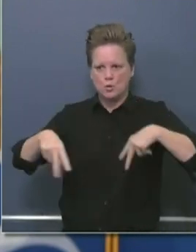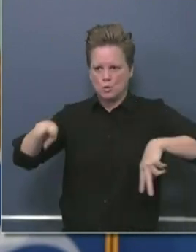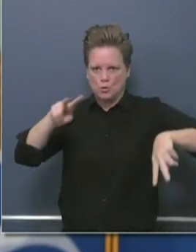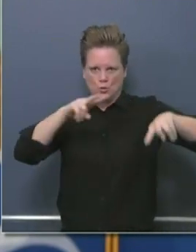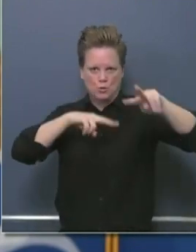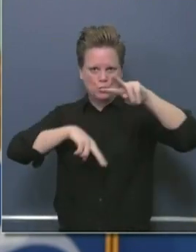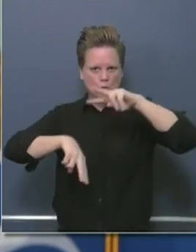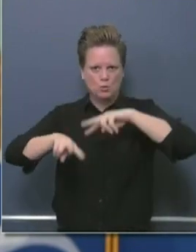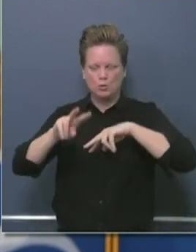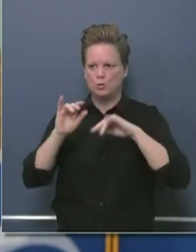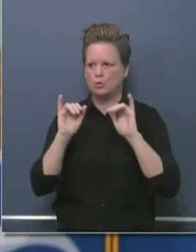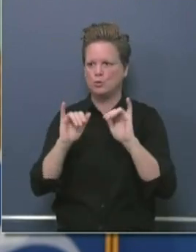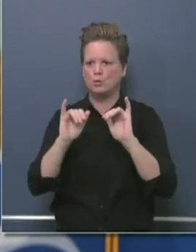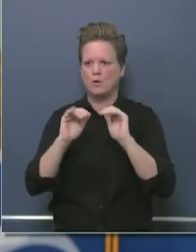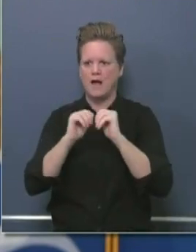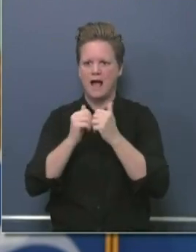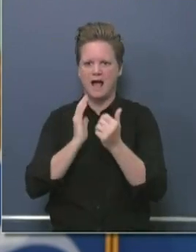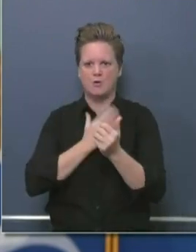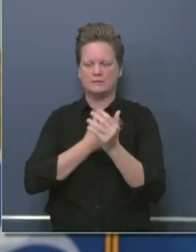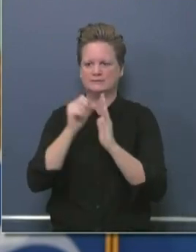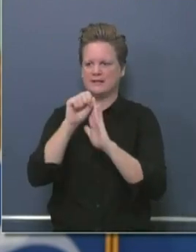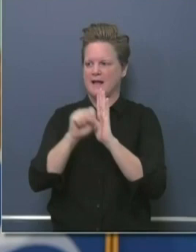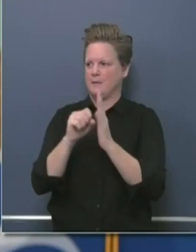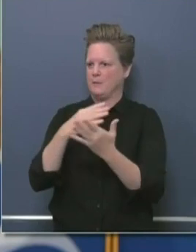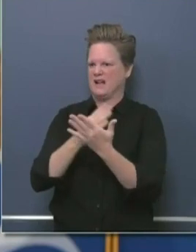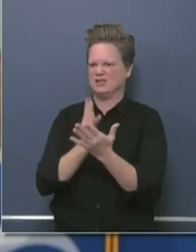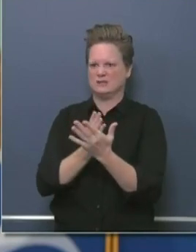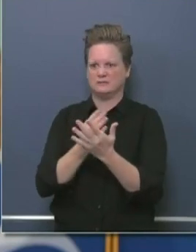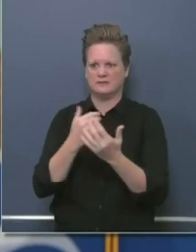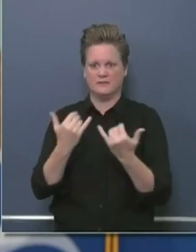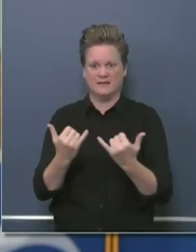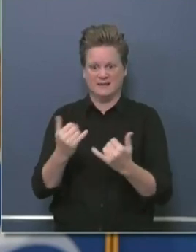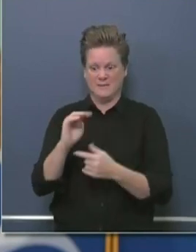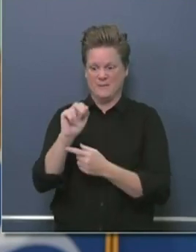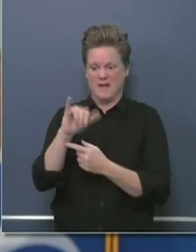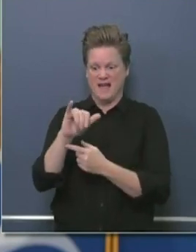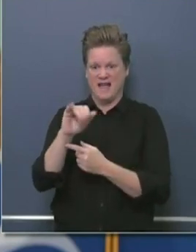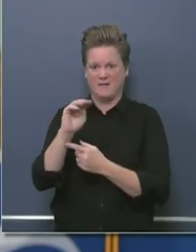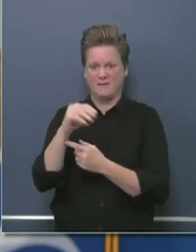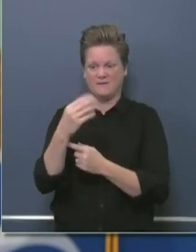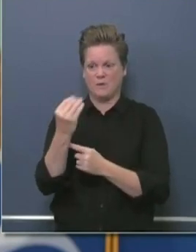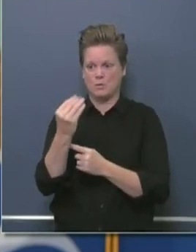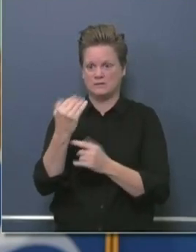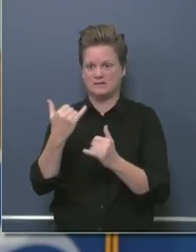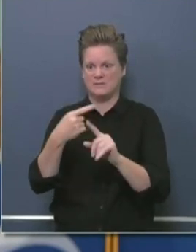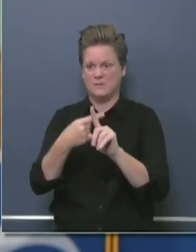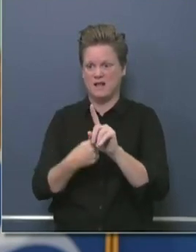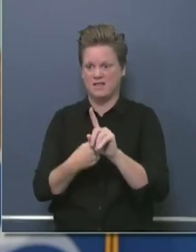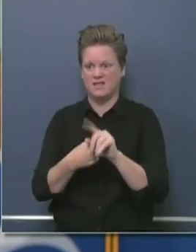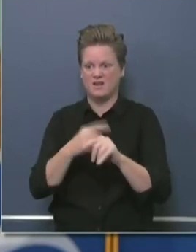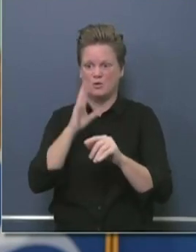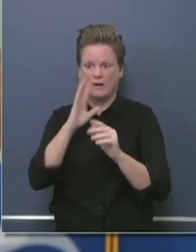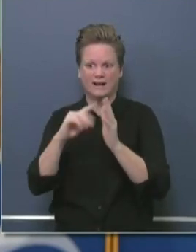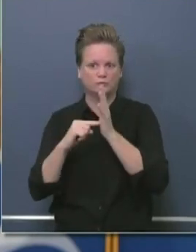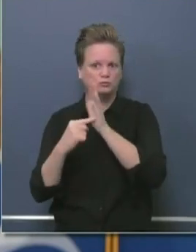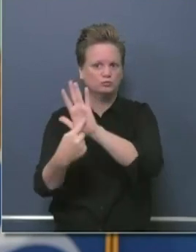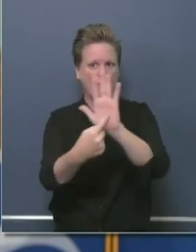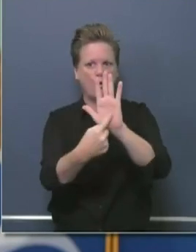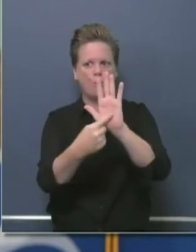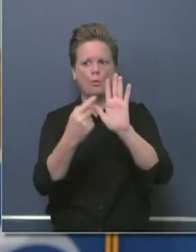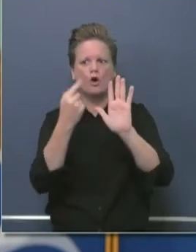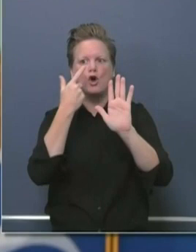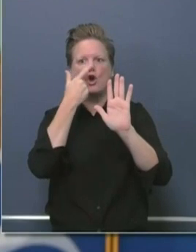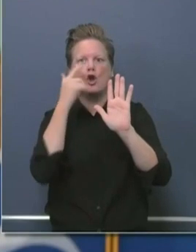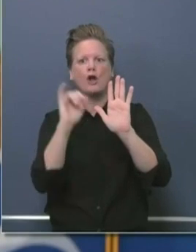revise, on May 14th. So in a few days, those numbers will be made more visible, more